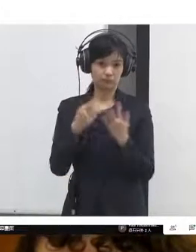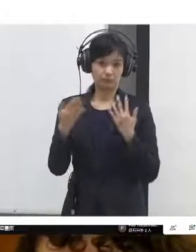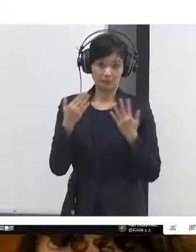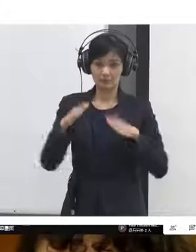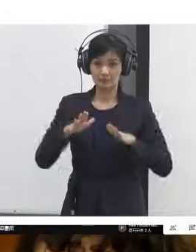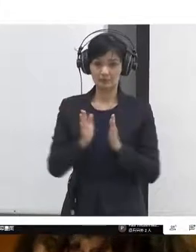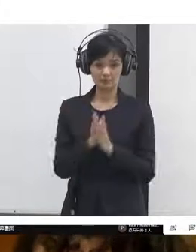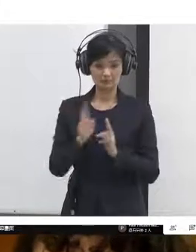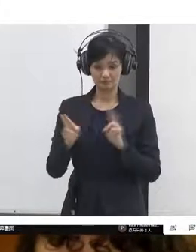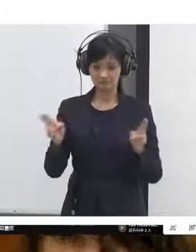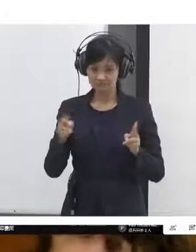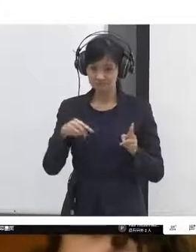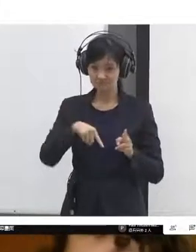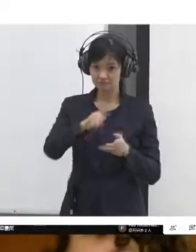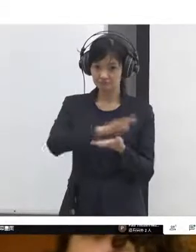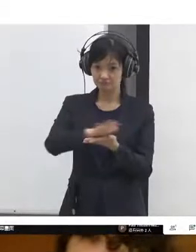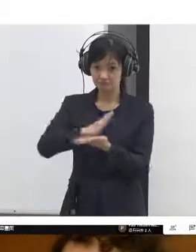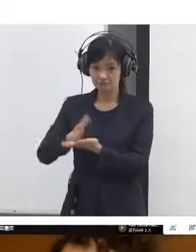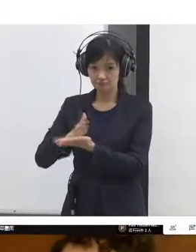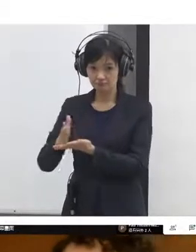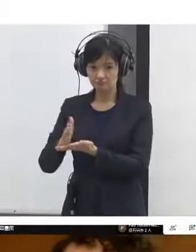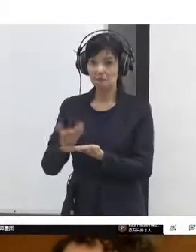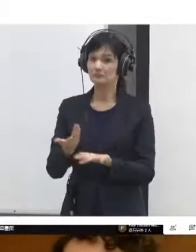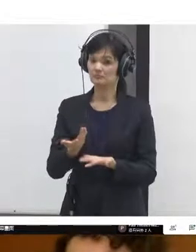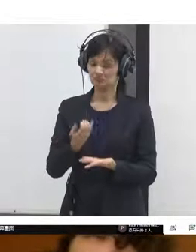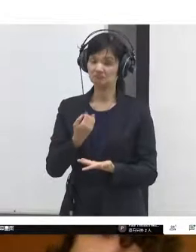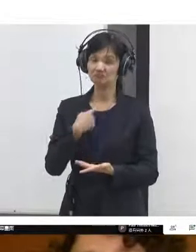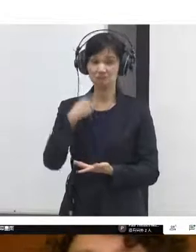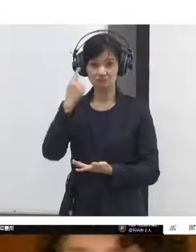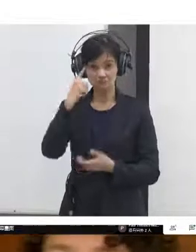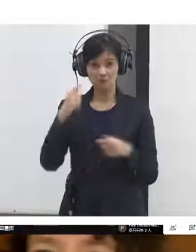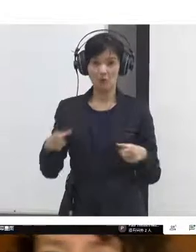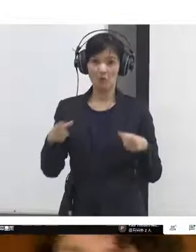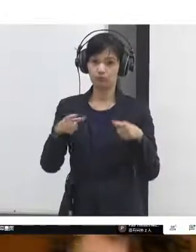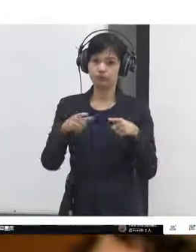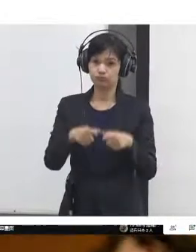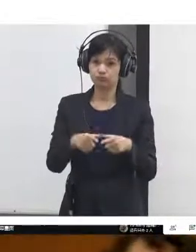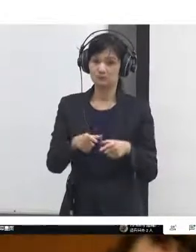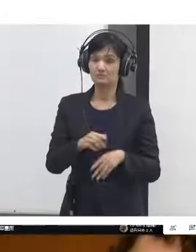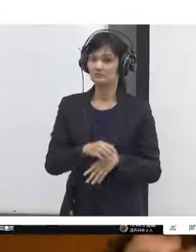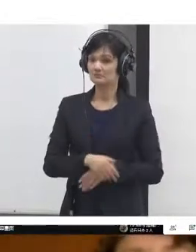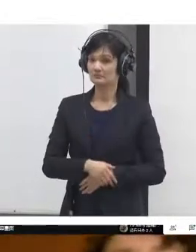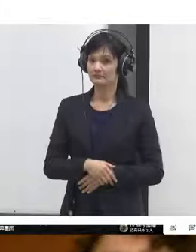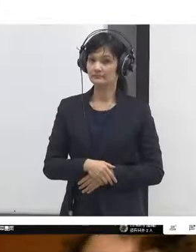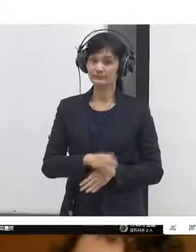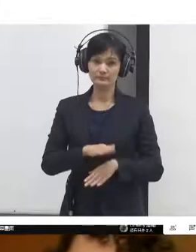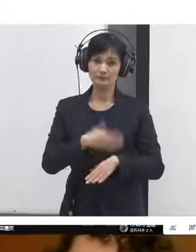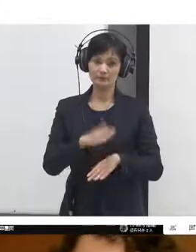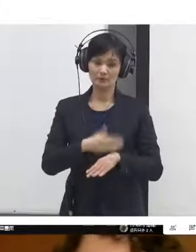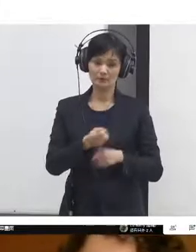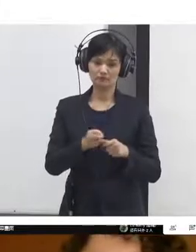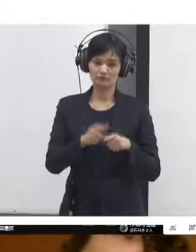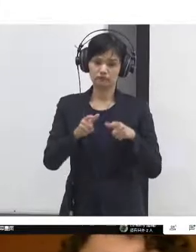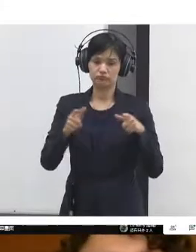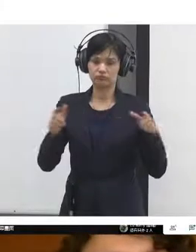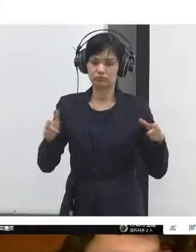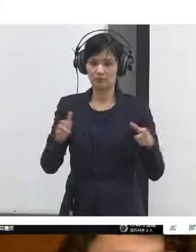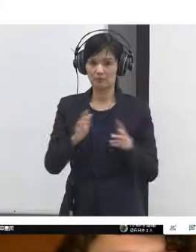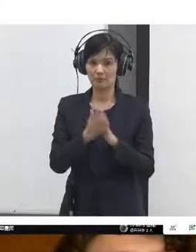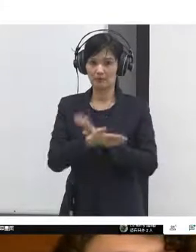and ecological emergency so how you get information into government how how